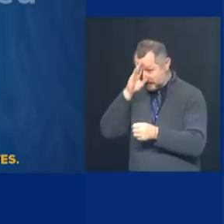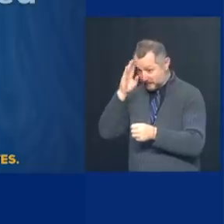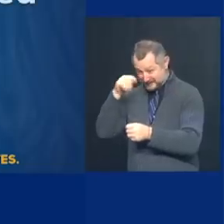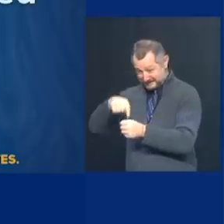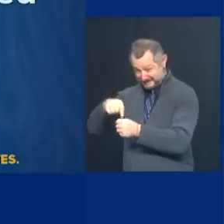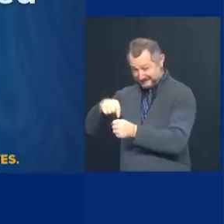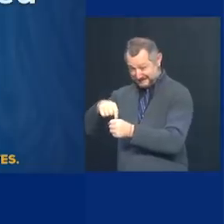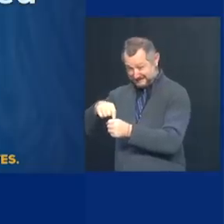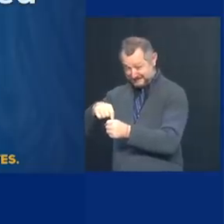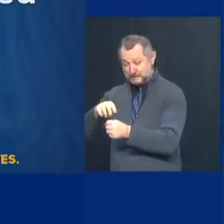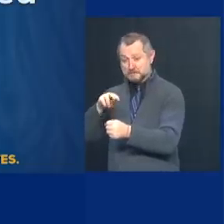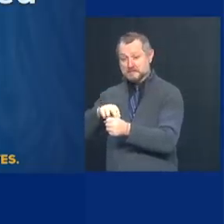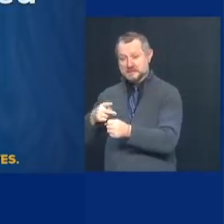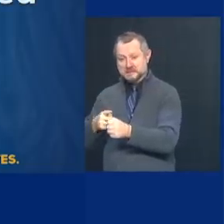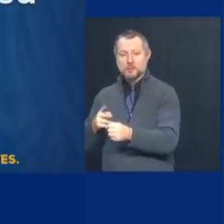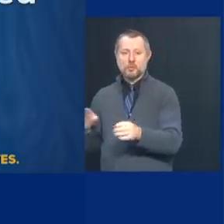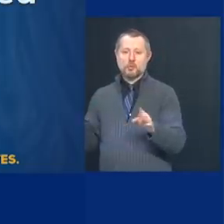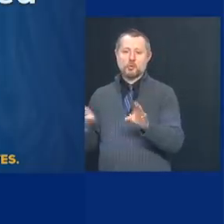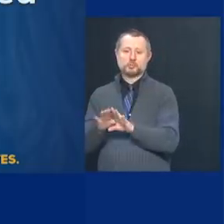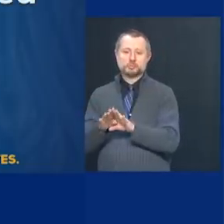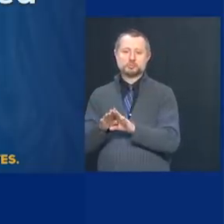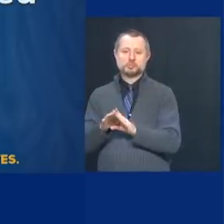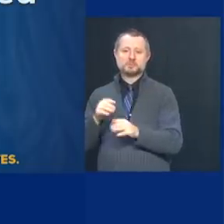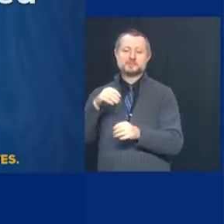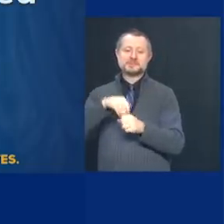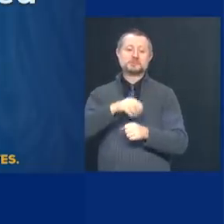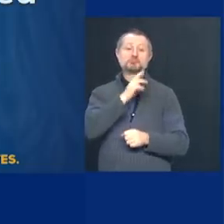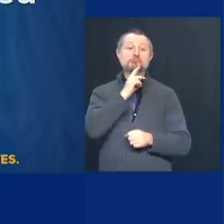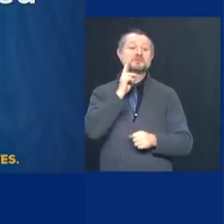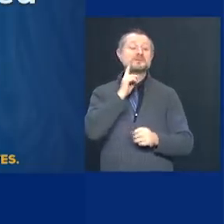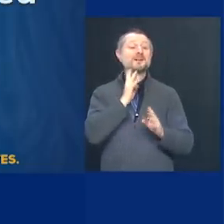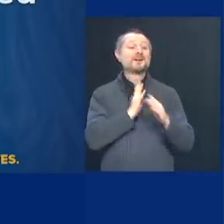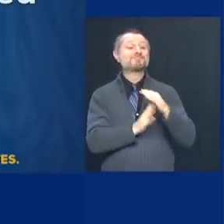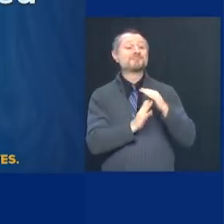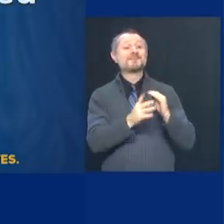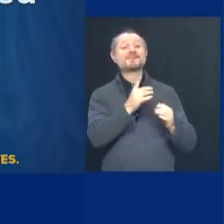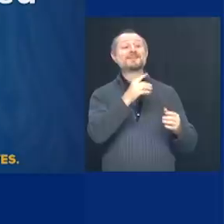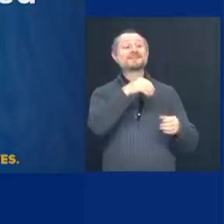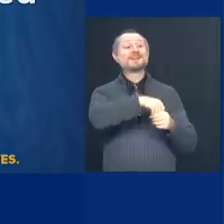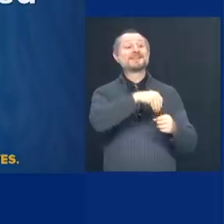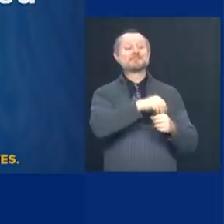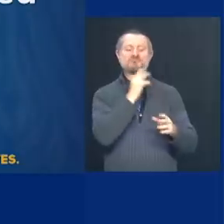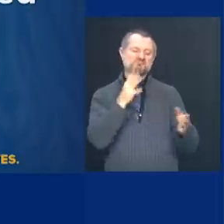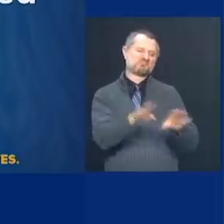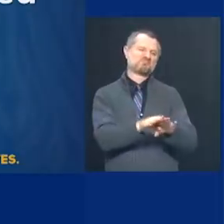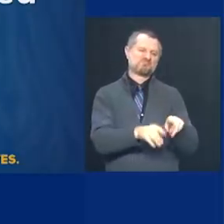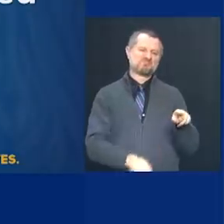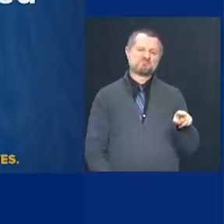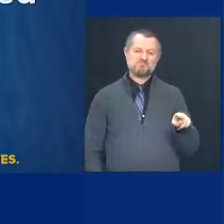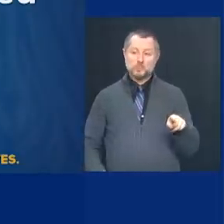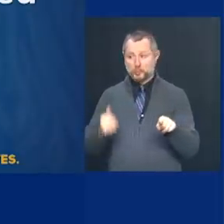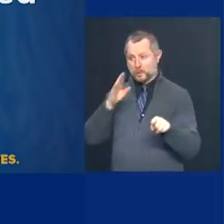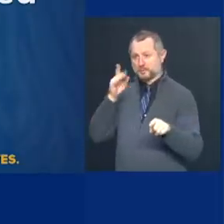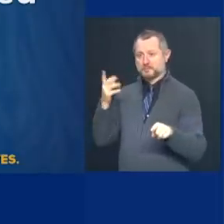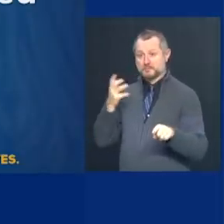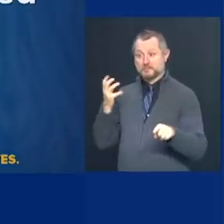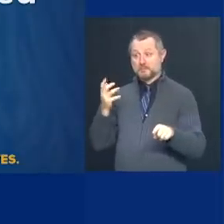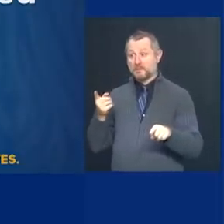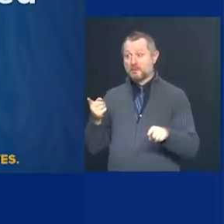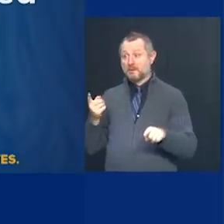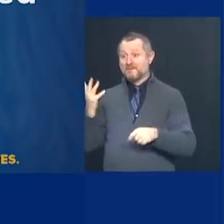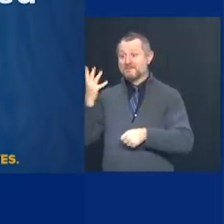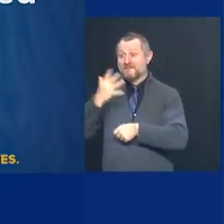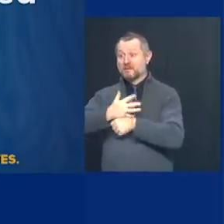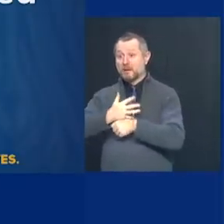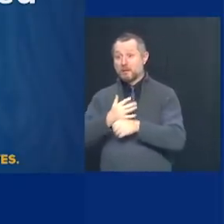going to clamp down on indoor dining. Five days, if the hospitalization rate doesn't, uh, stabilize in New